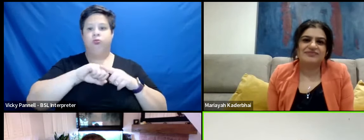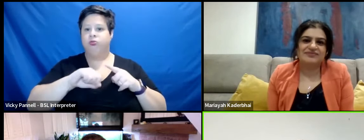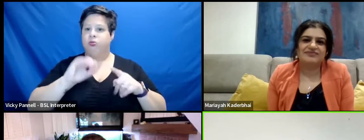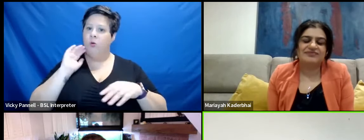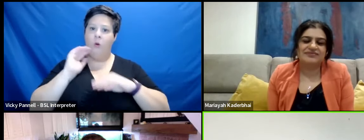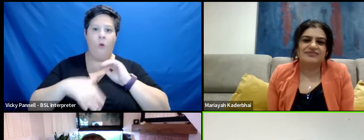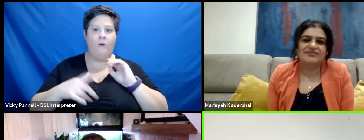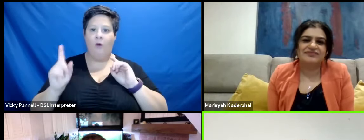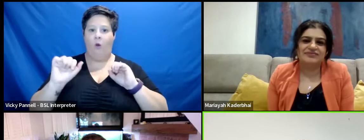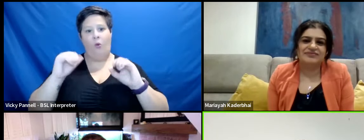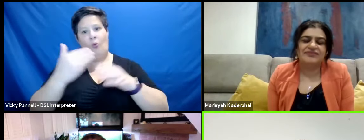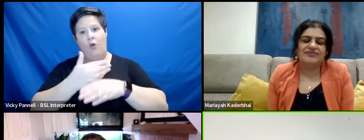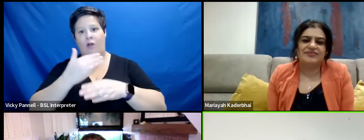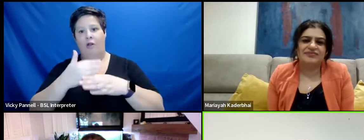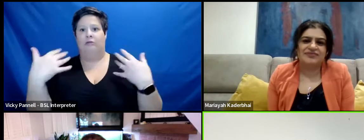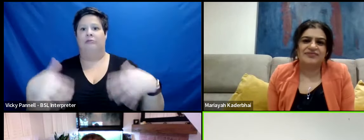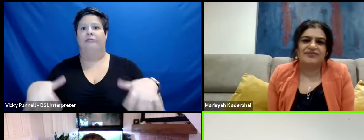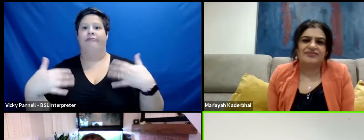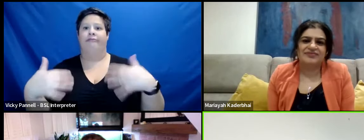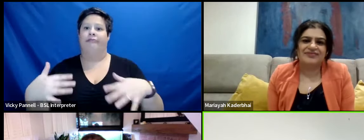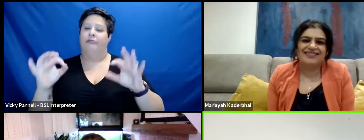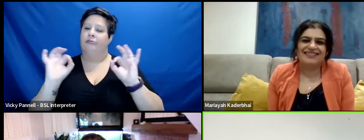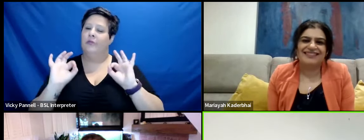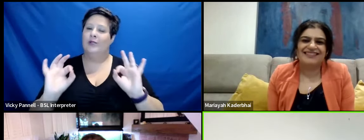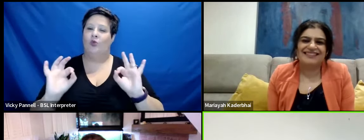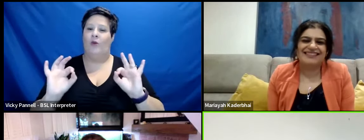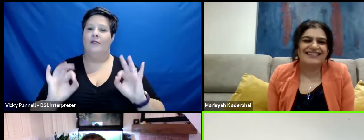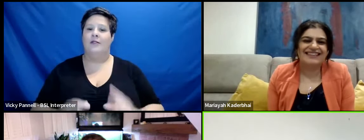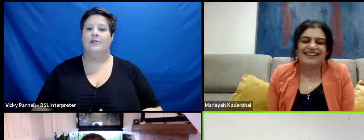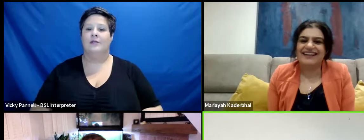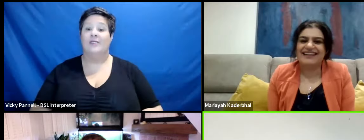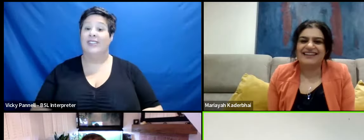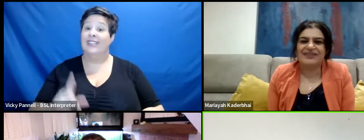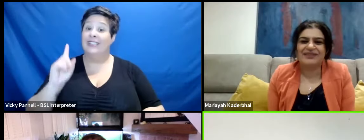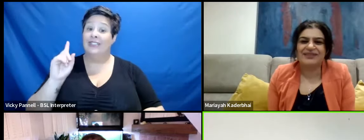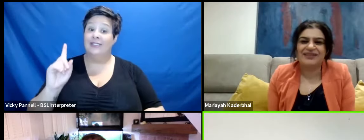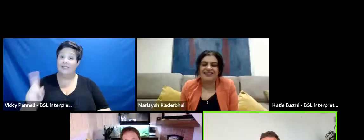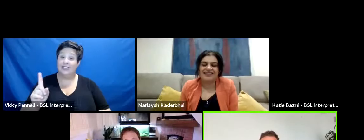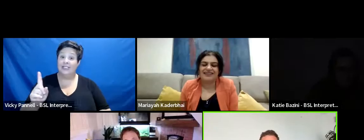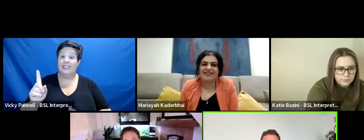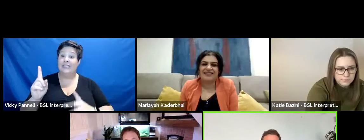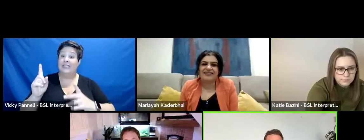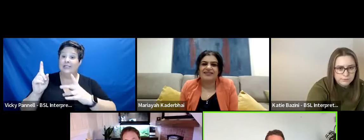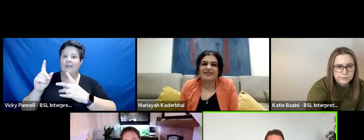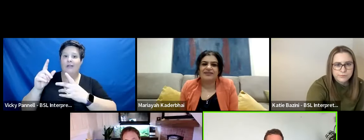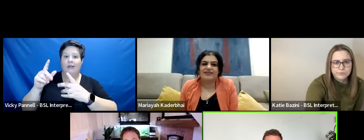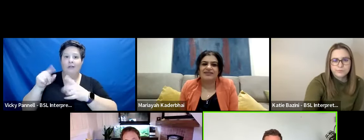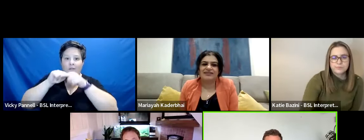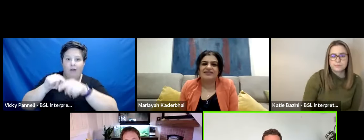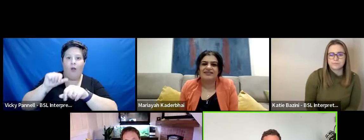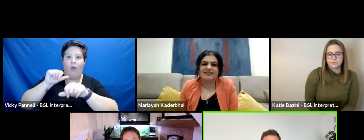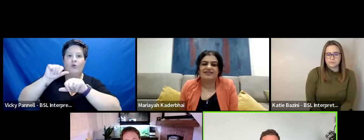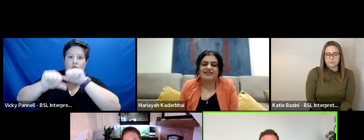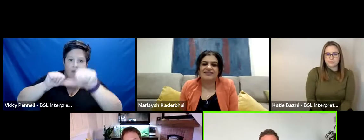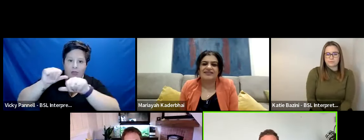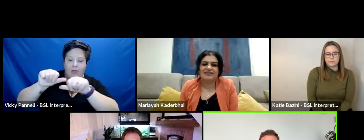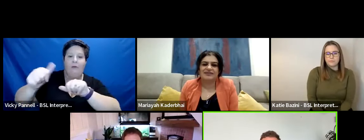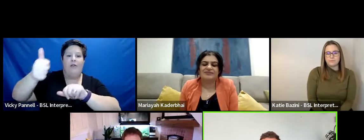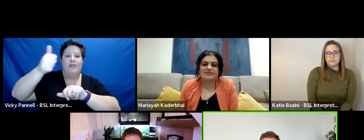as far as how work goes. It's just, it's exquisite. And she picks up, just picks up on your rhythms and she knows how to